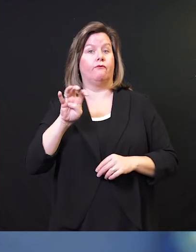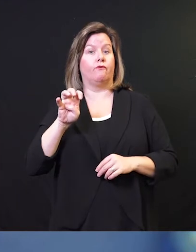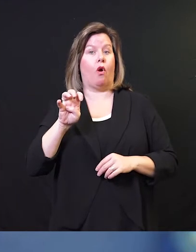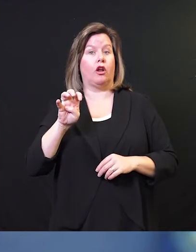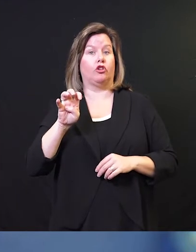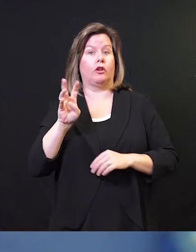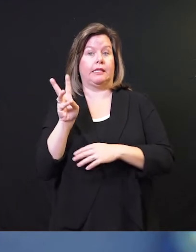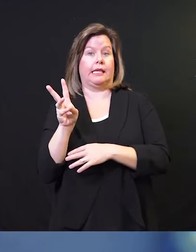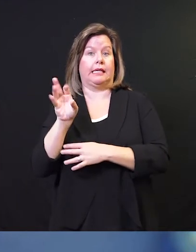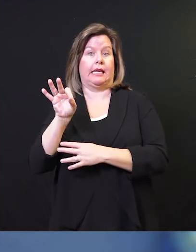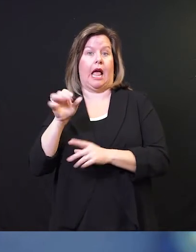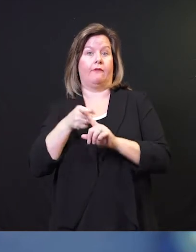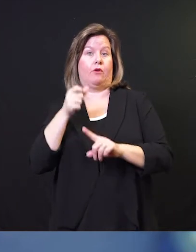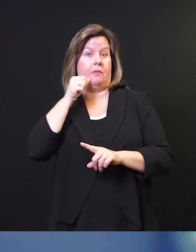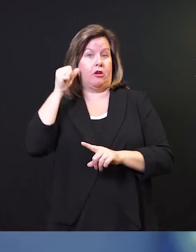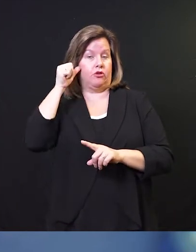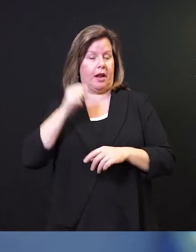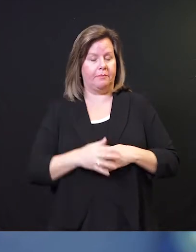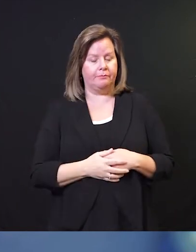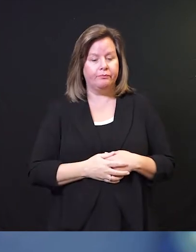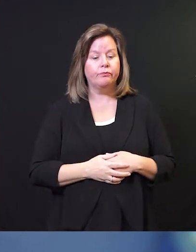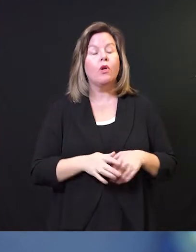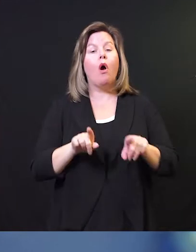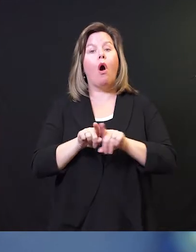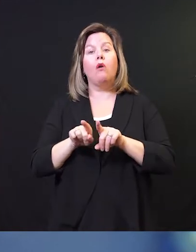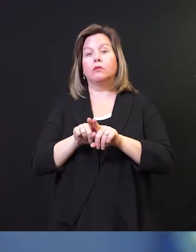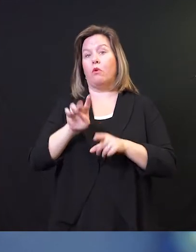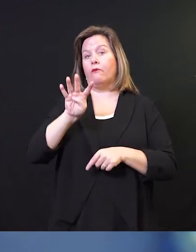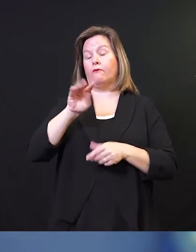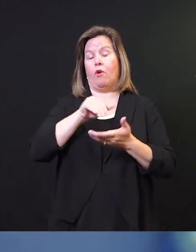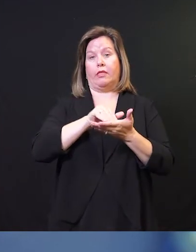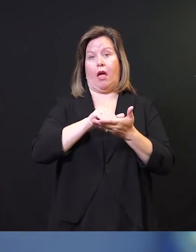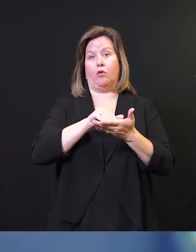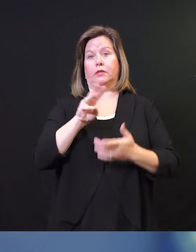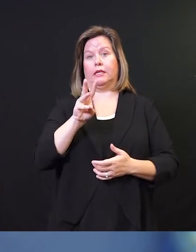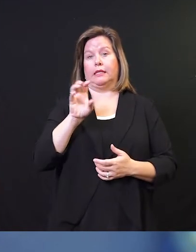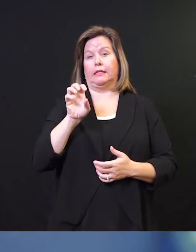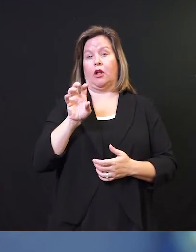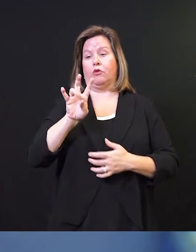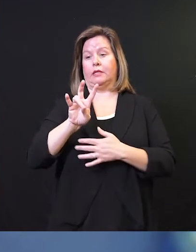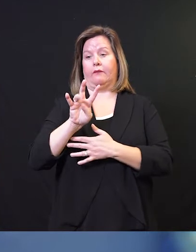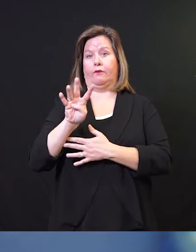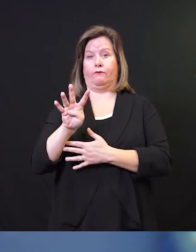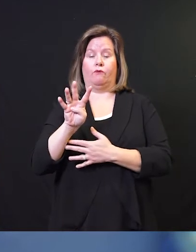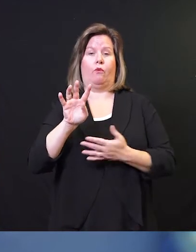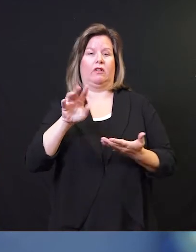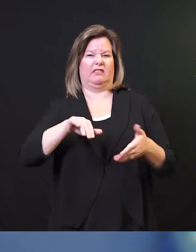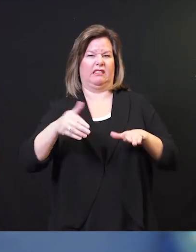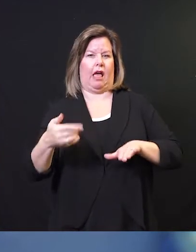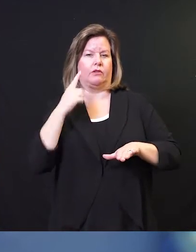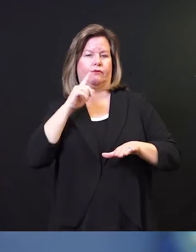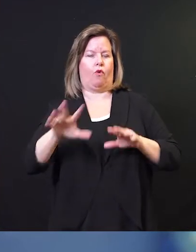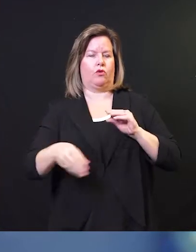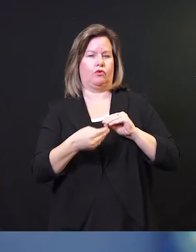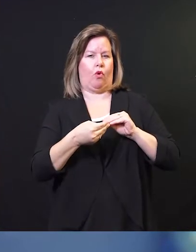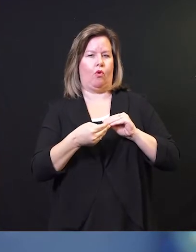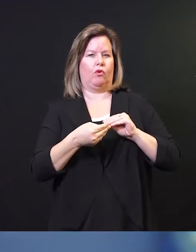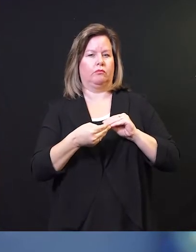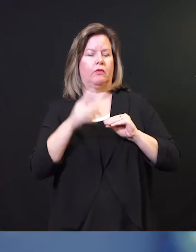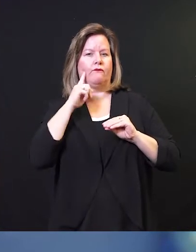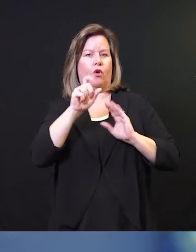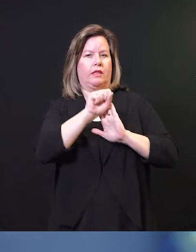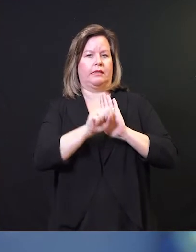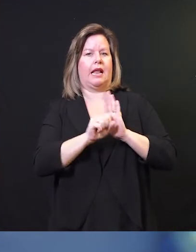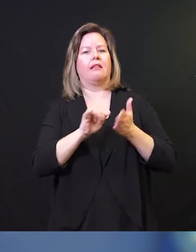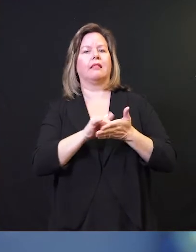469 over yesterday's number and 4,674 deaths in total statewide. And that's an